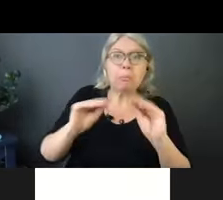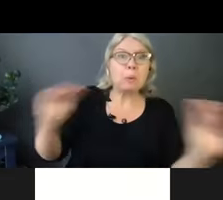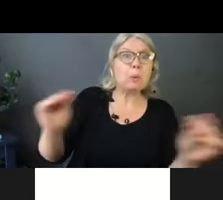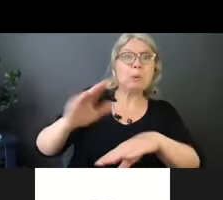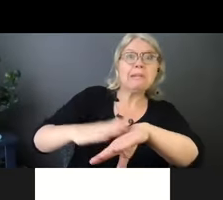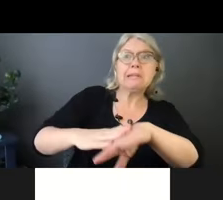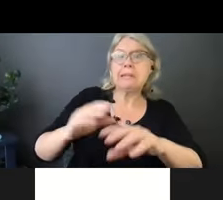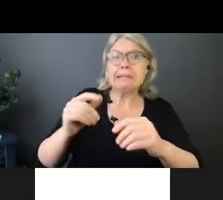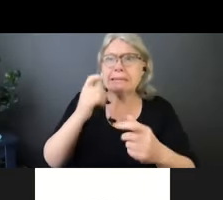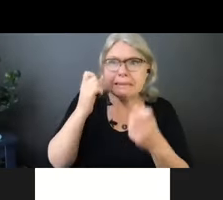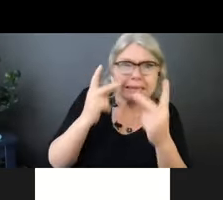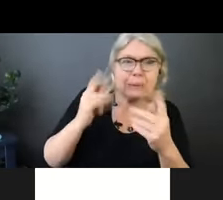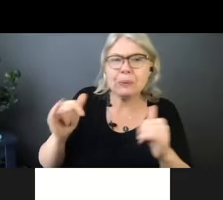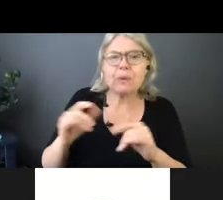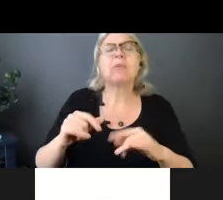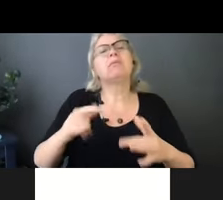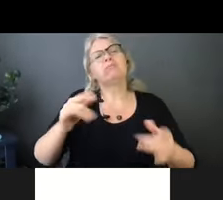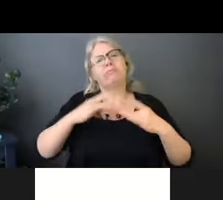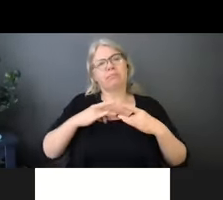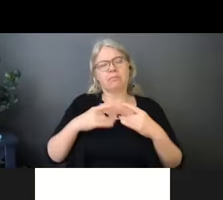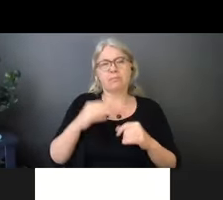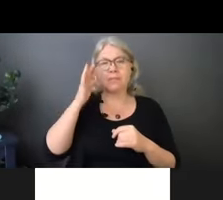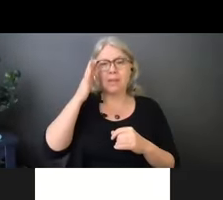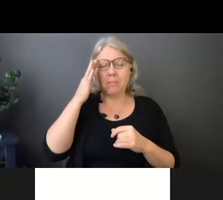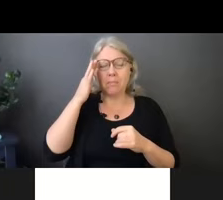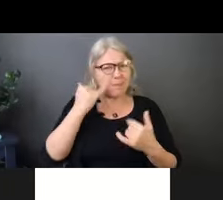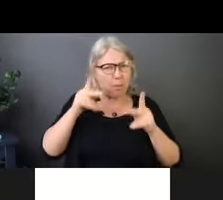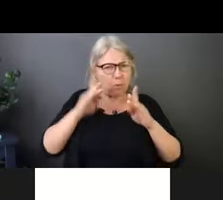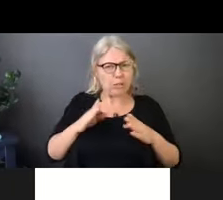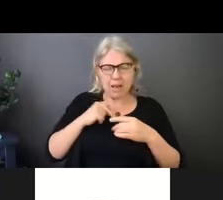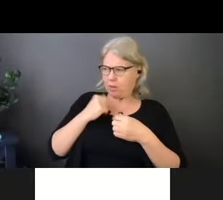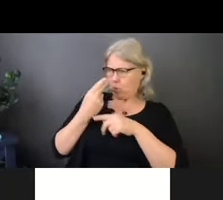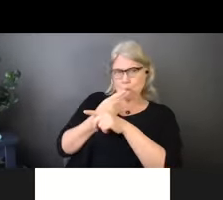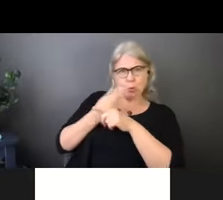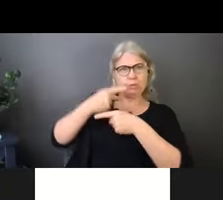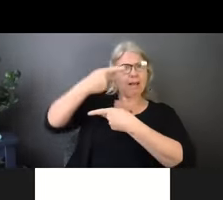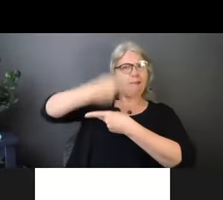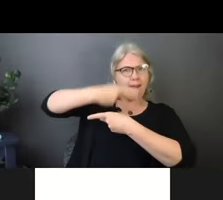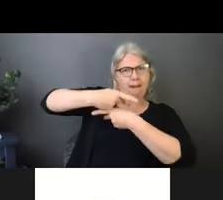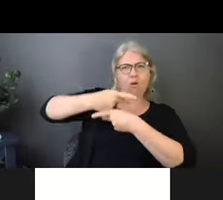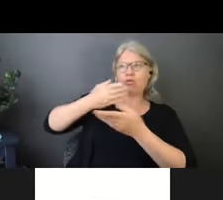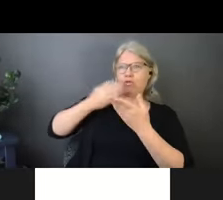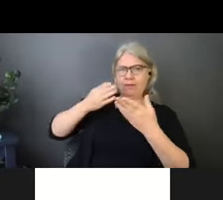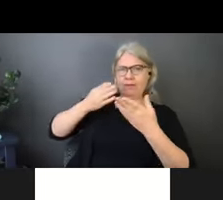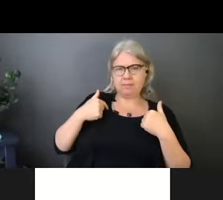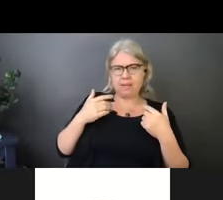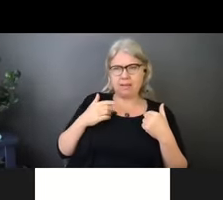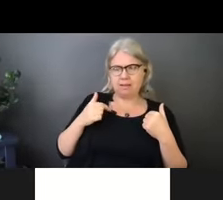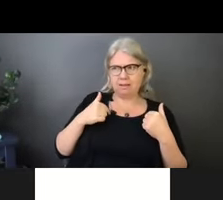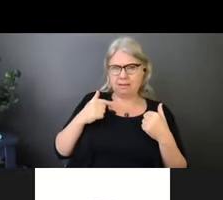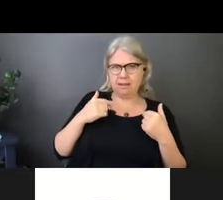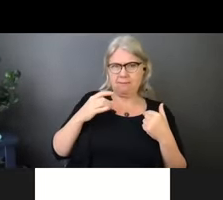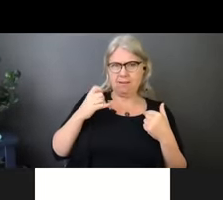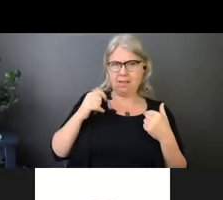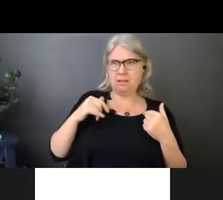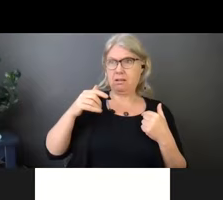feel awful for somebody who is receiving care and services. Um, it just must feel awful, um, when